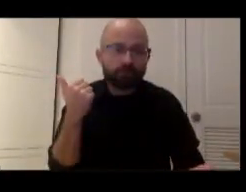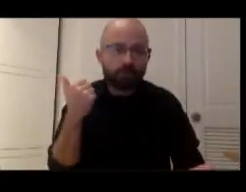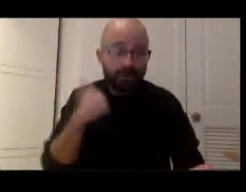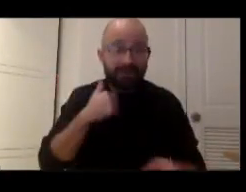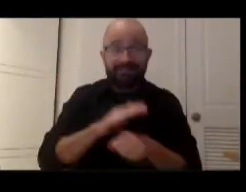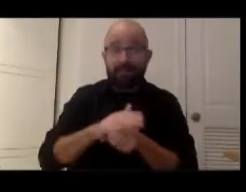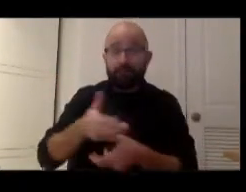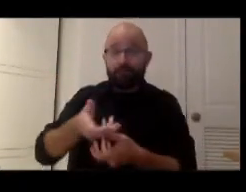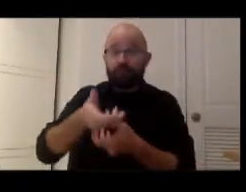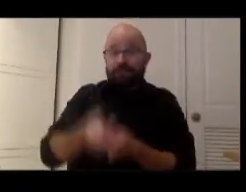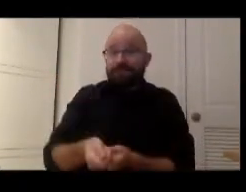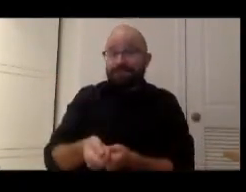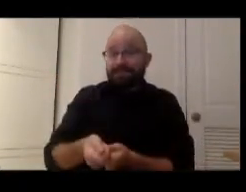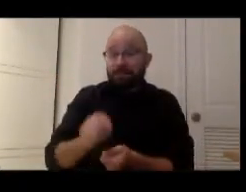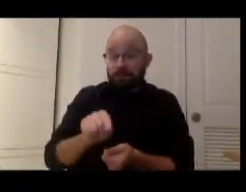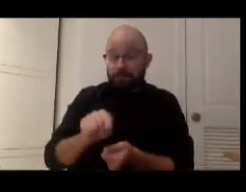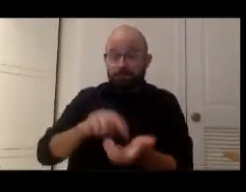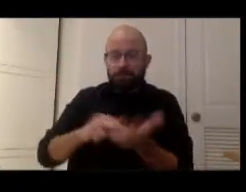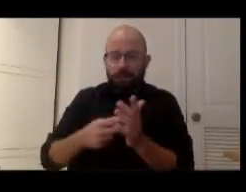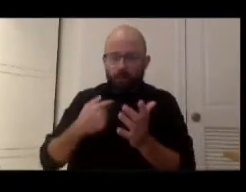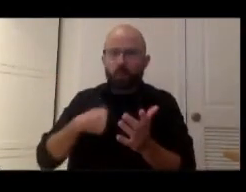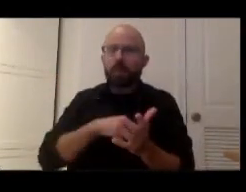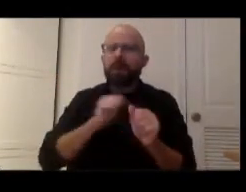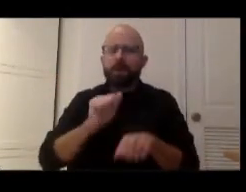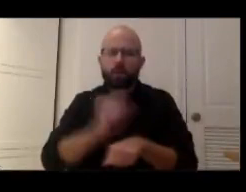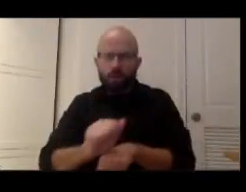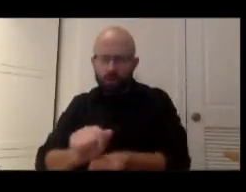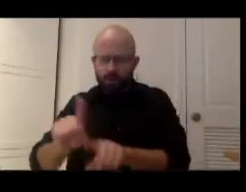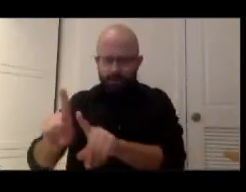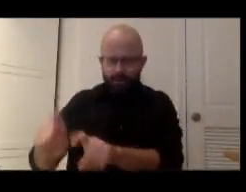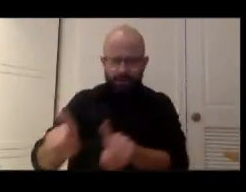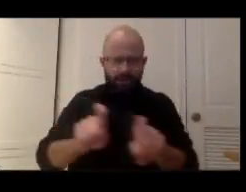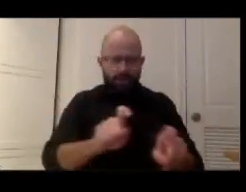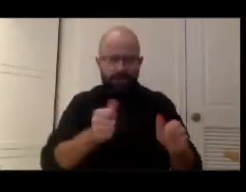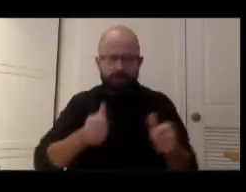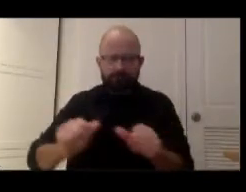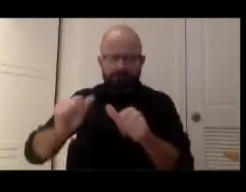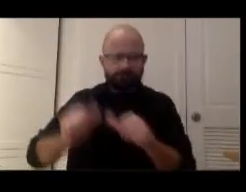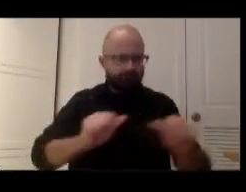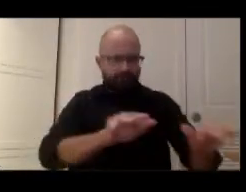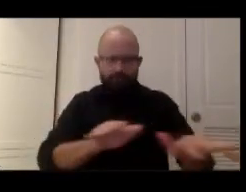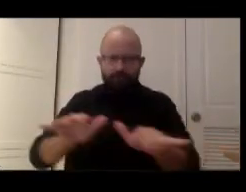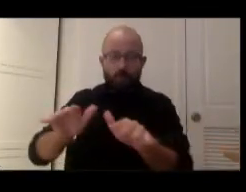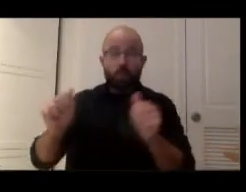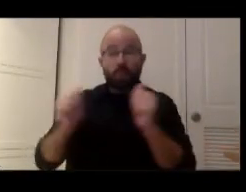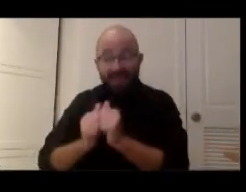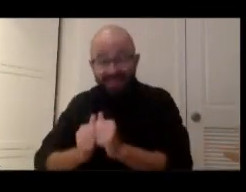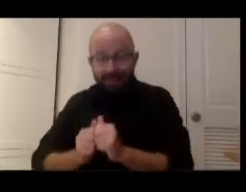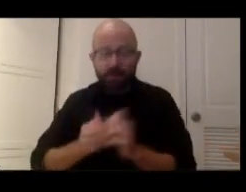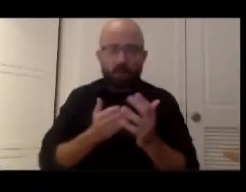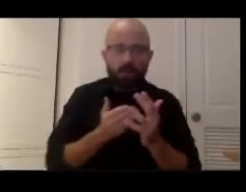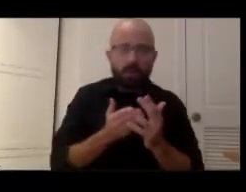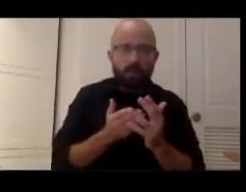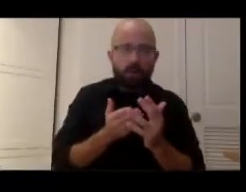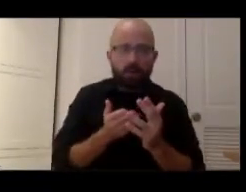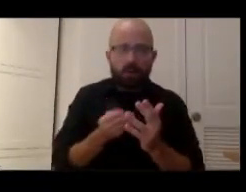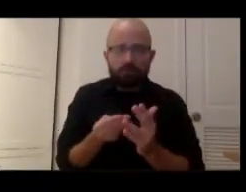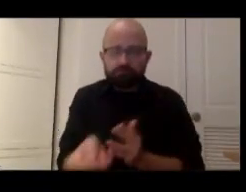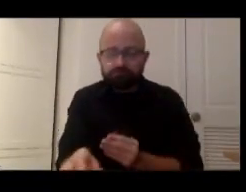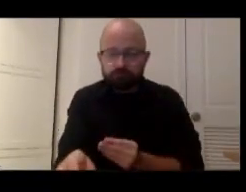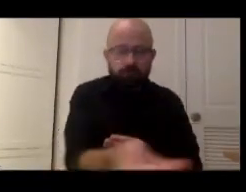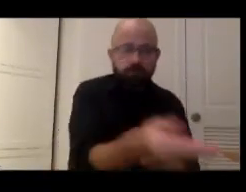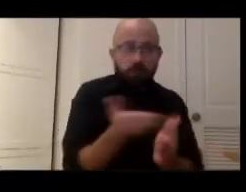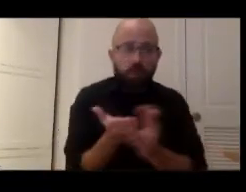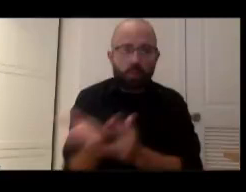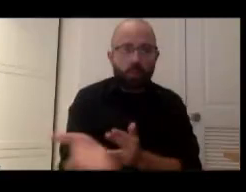to allow us to work and try out to experiment with them and through them because they can really act as in